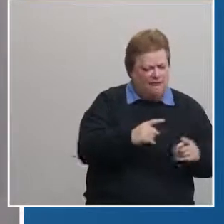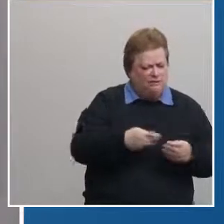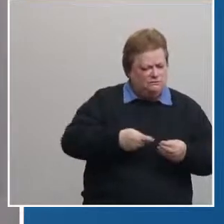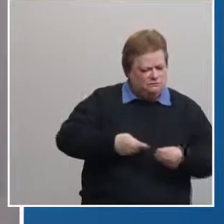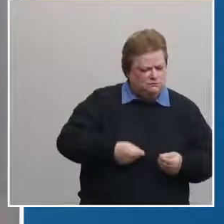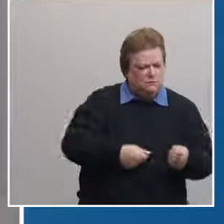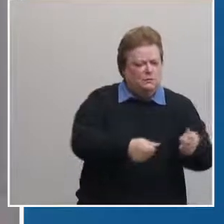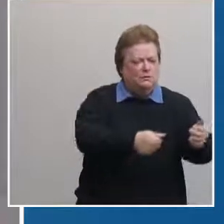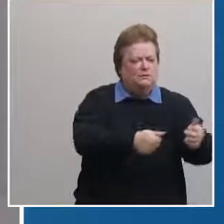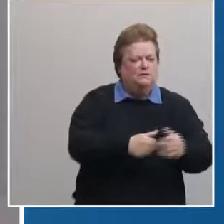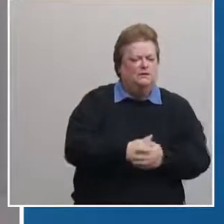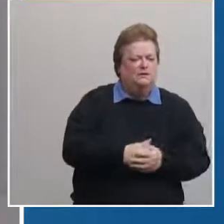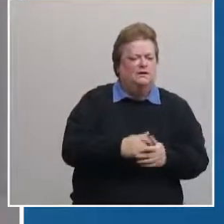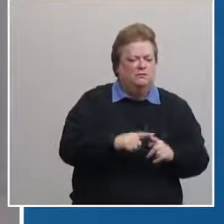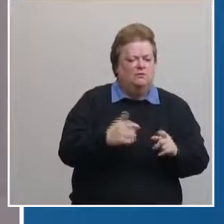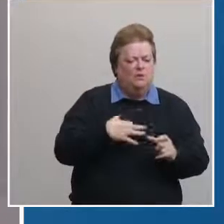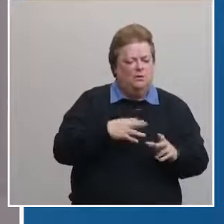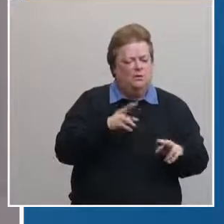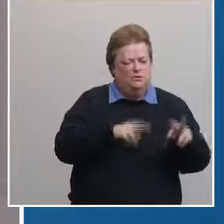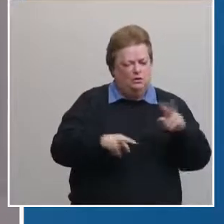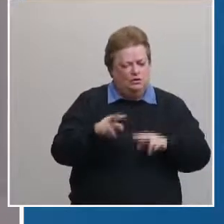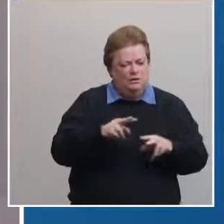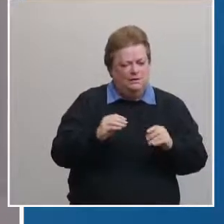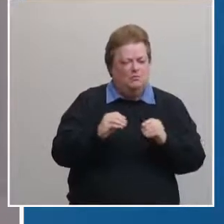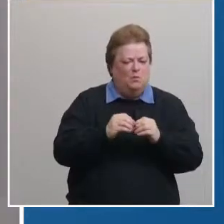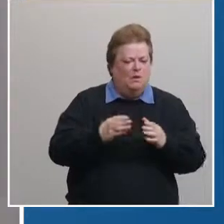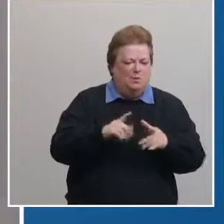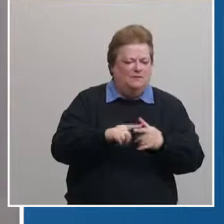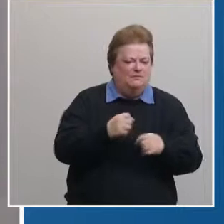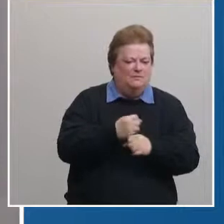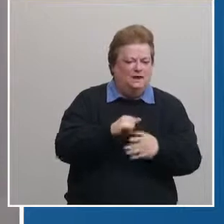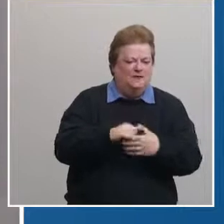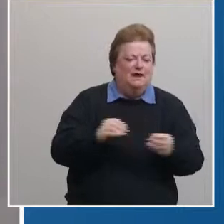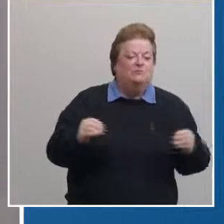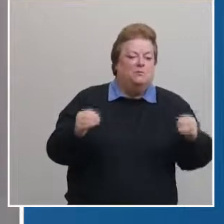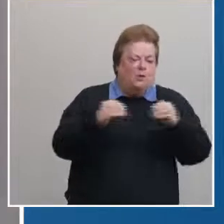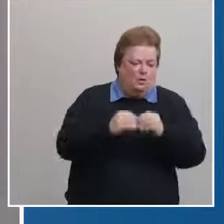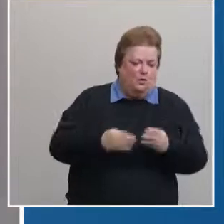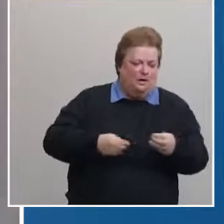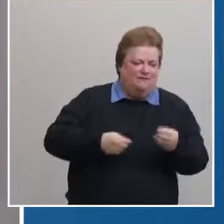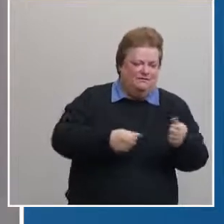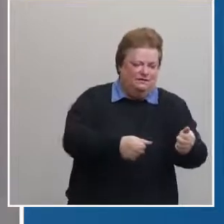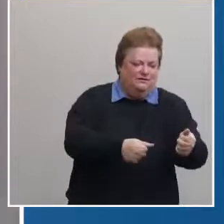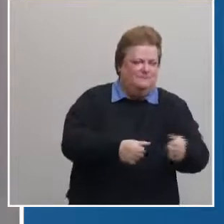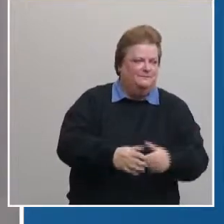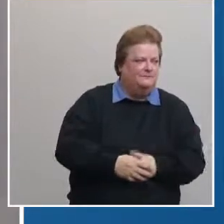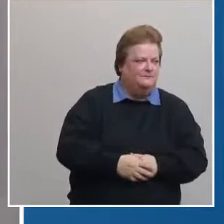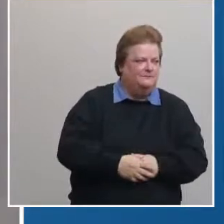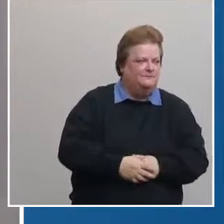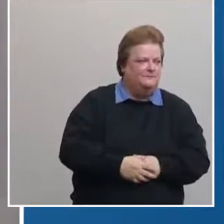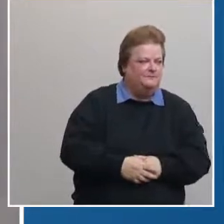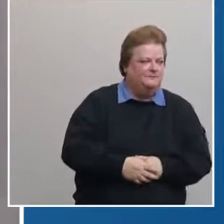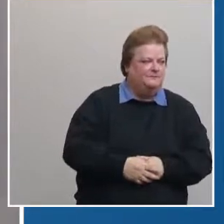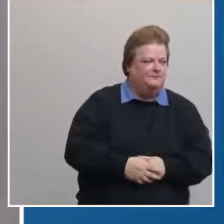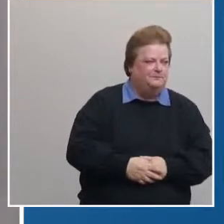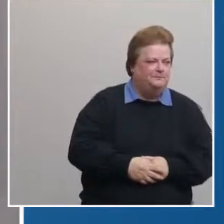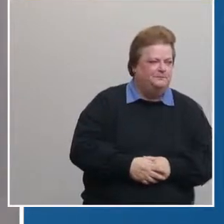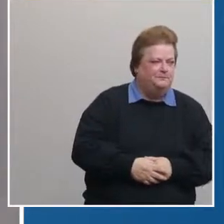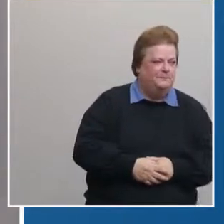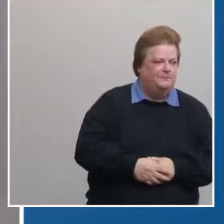of it and yes we're you know looking at ways to make it even more efficient with technology at the in the coming weeks and months